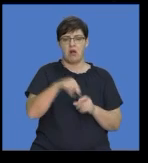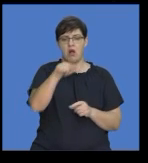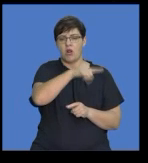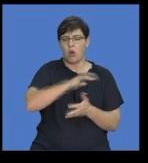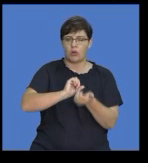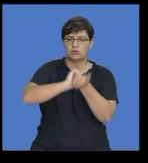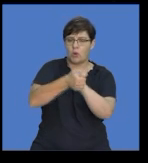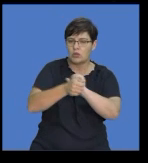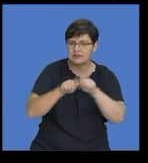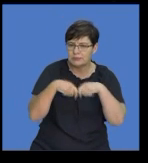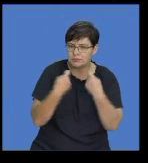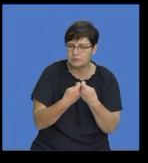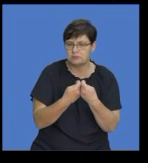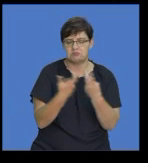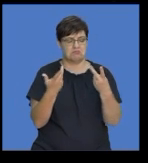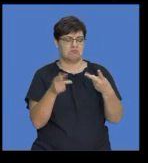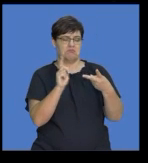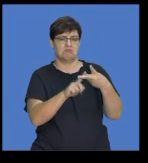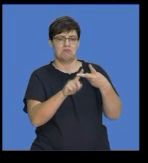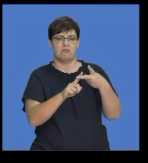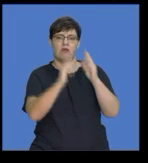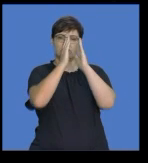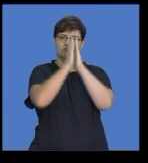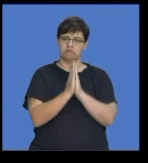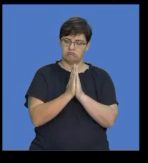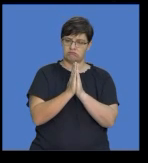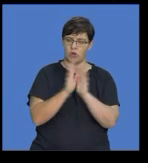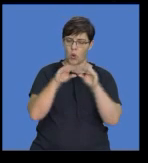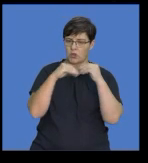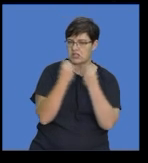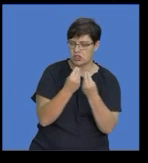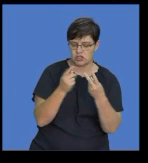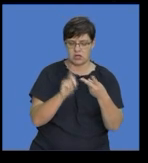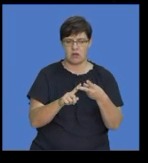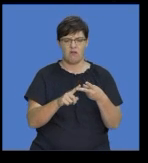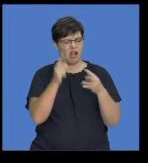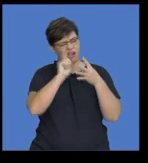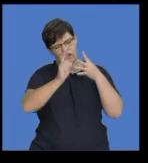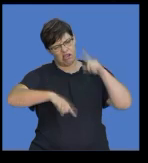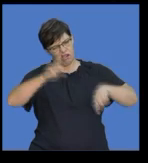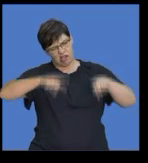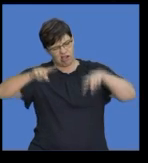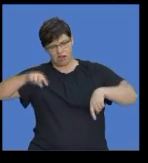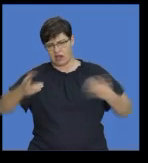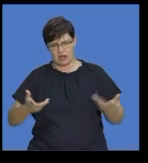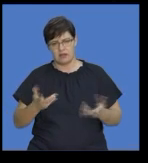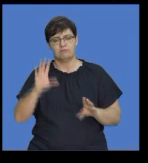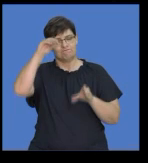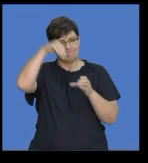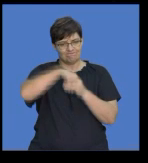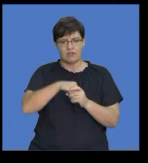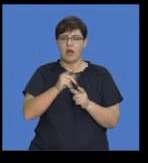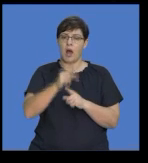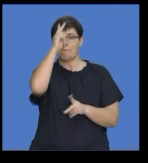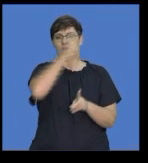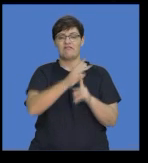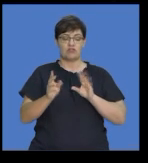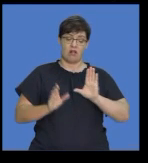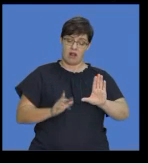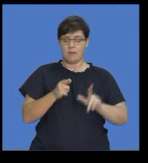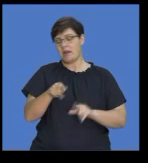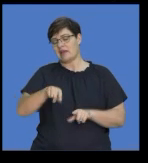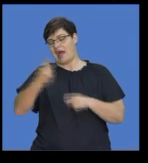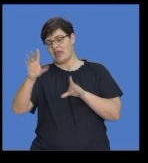sports team. It could be a religious organization. It could be a range of things that could be out of their professional environment.